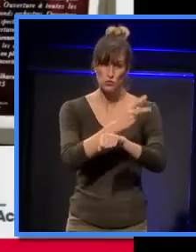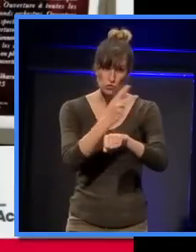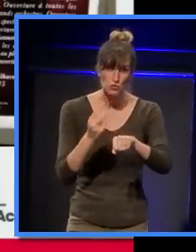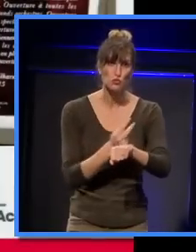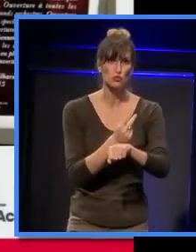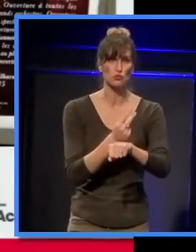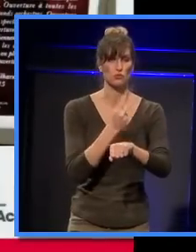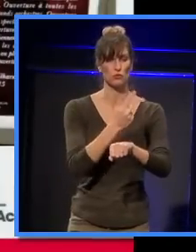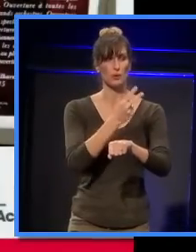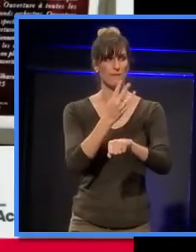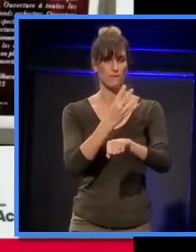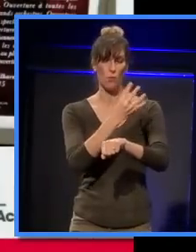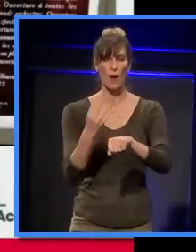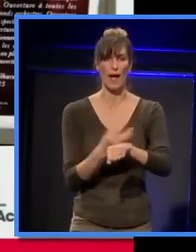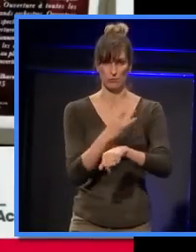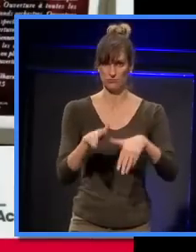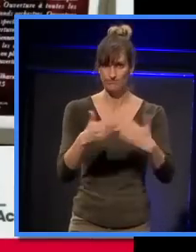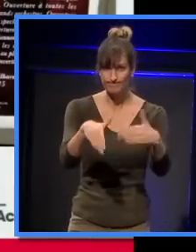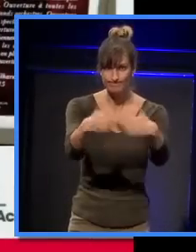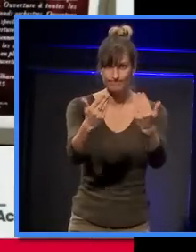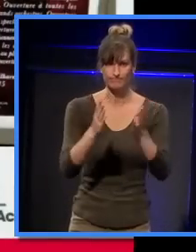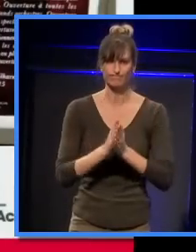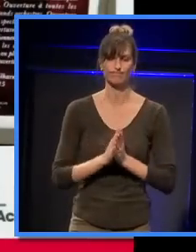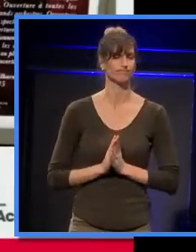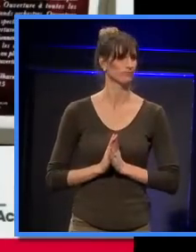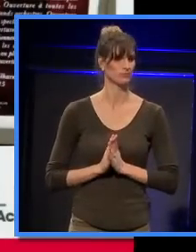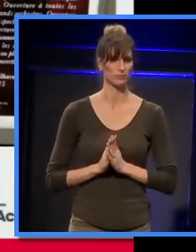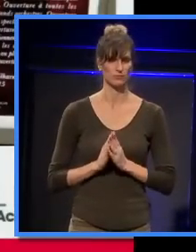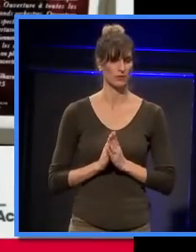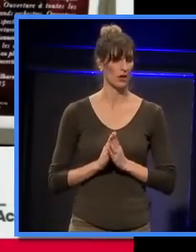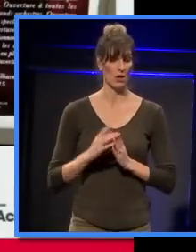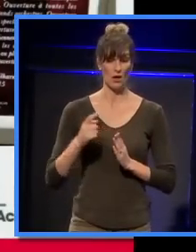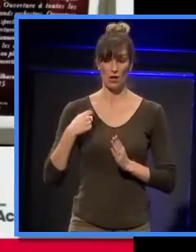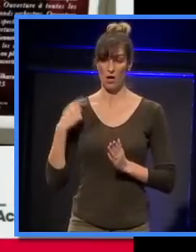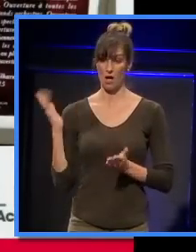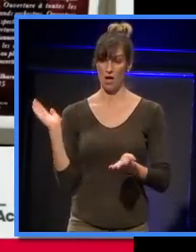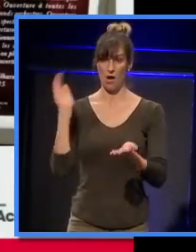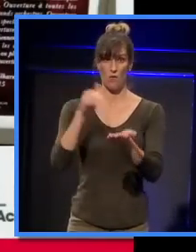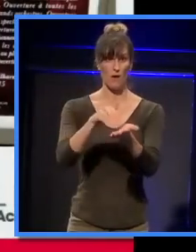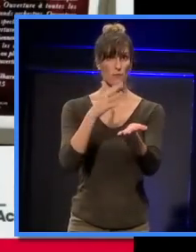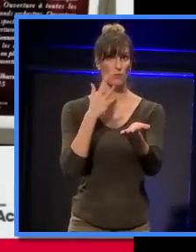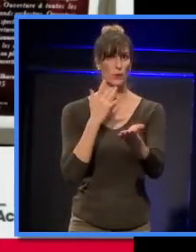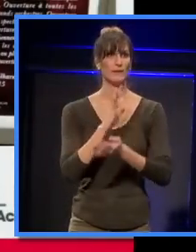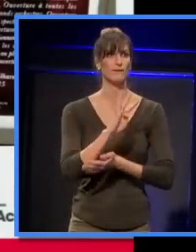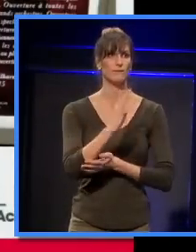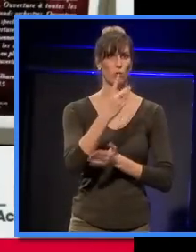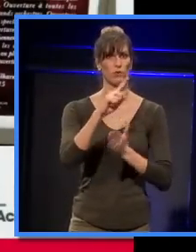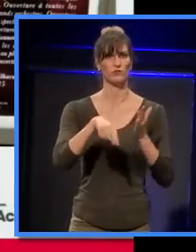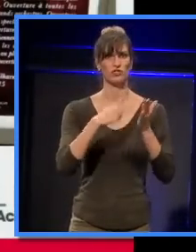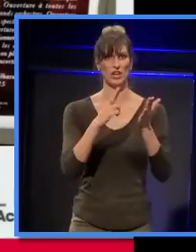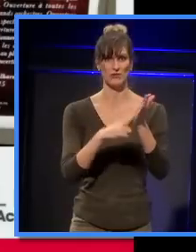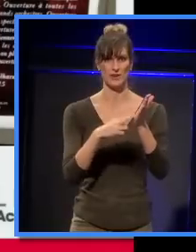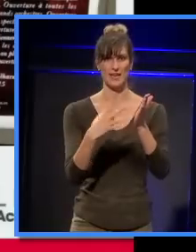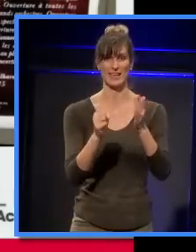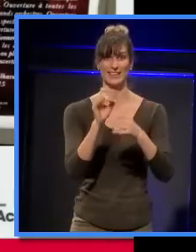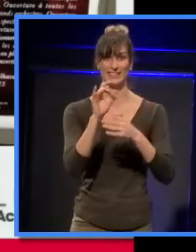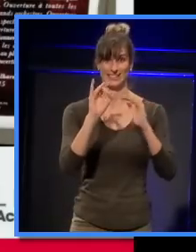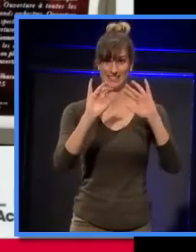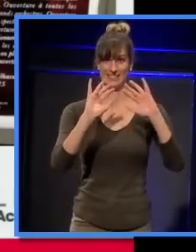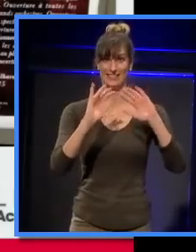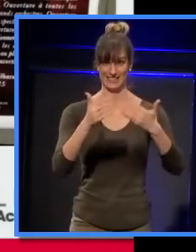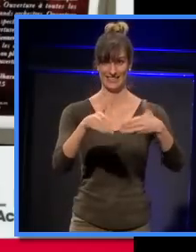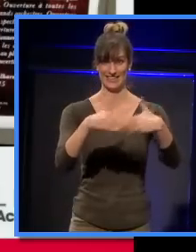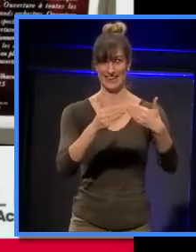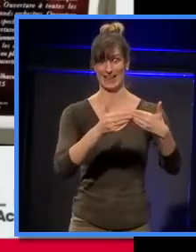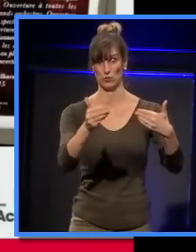day. I arrived on the 4th of January with 10 days to go, and you can